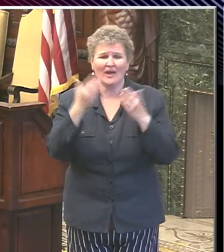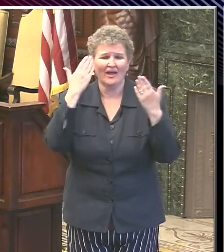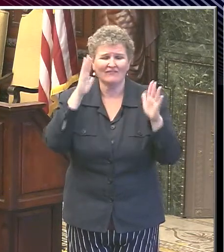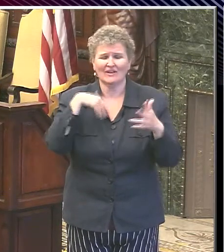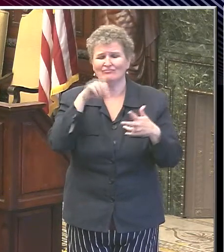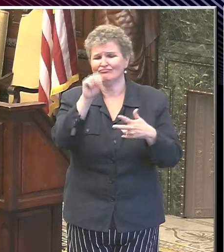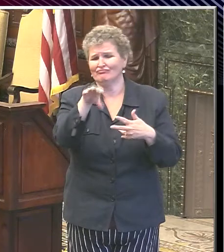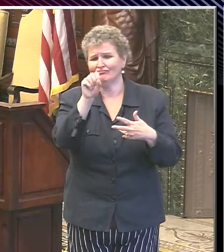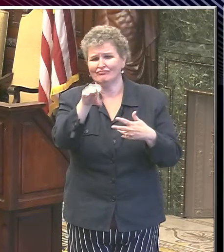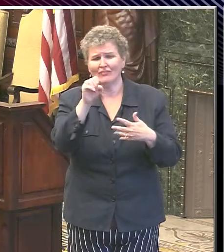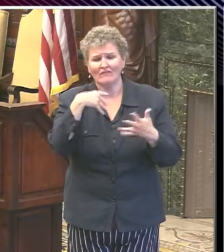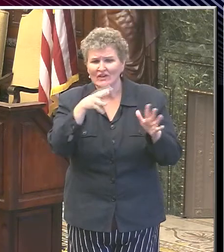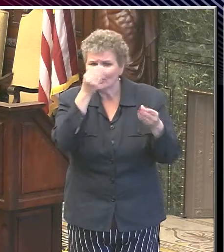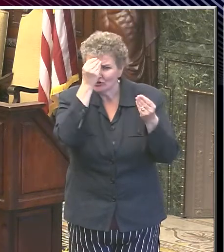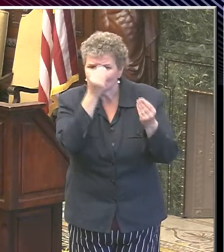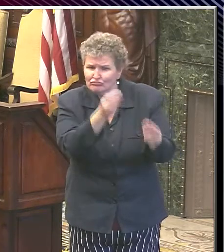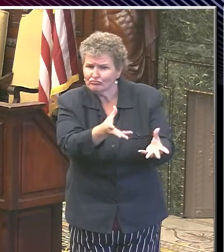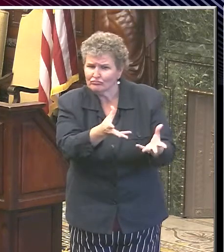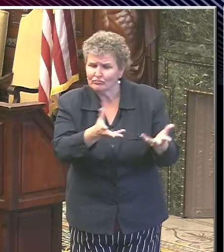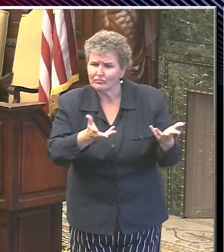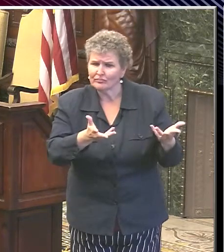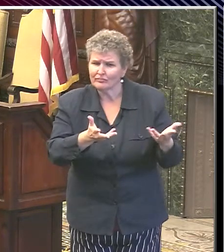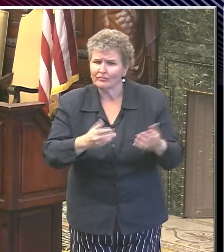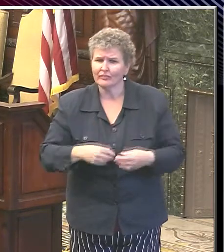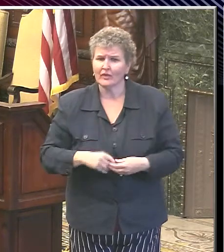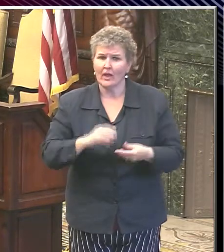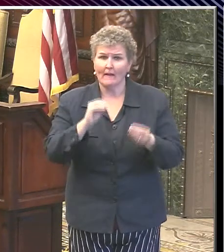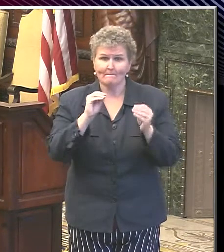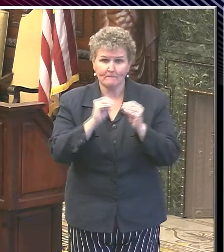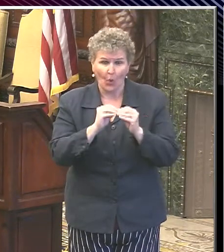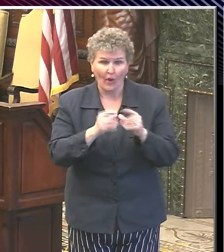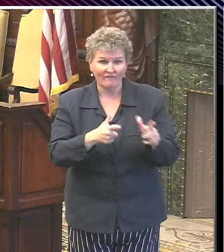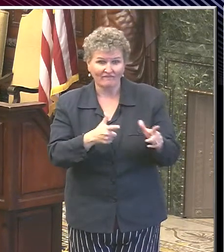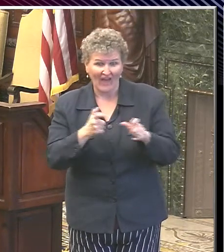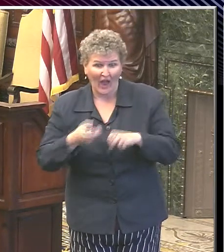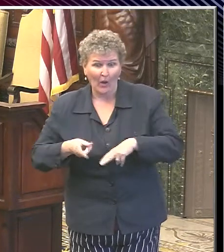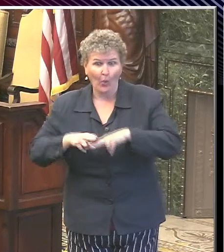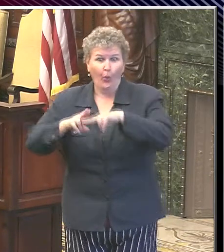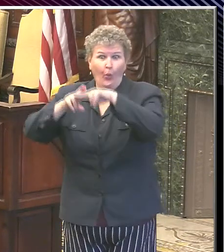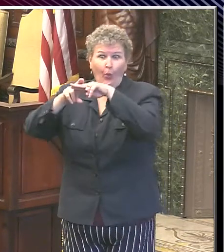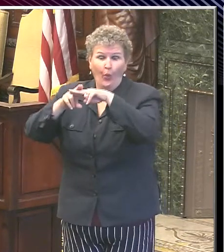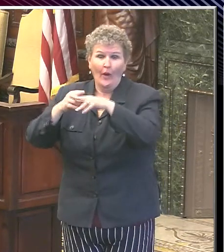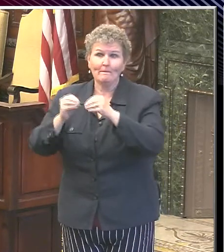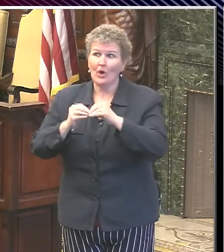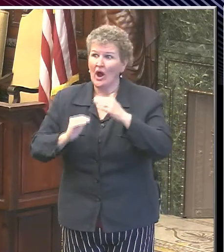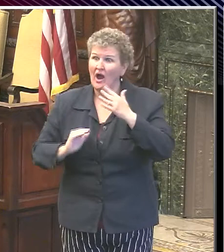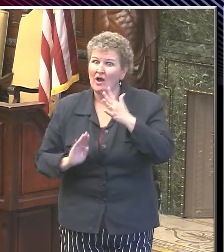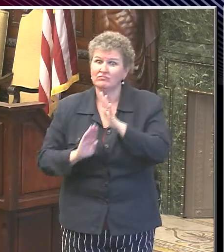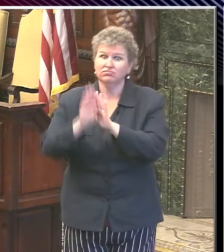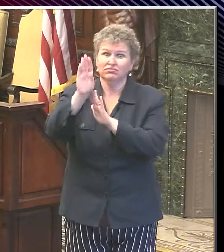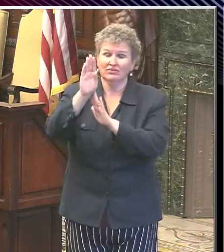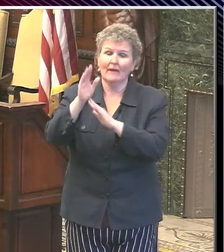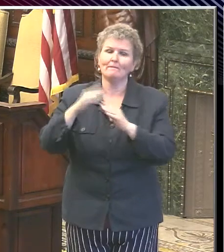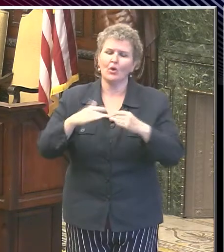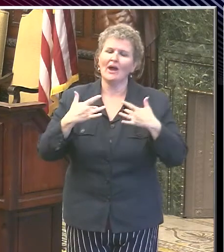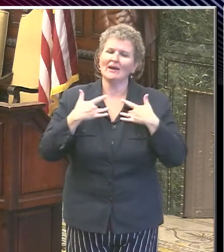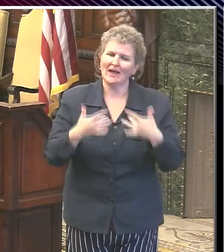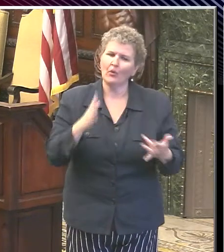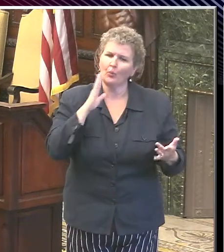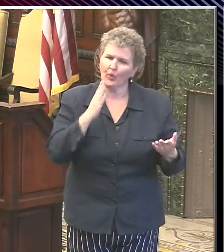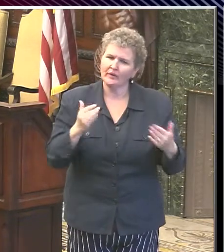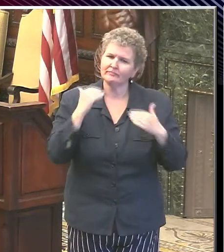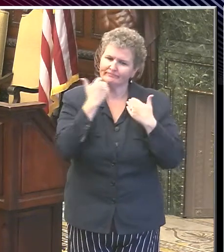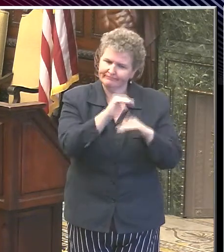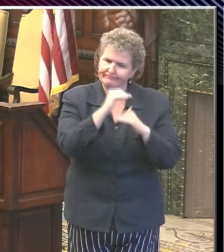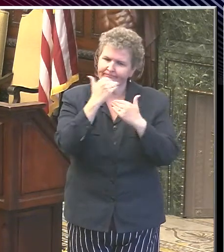say that the faster cases are rising and the higher the numbers are, the more likely we are to have more restrictions. We're trying to